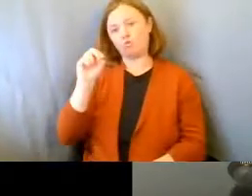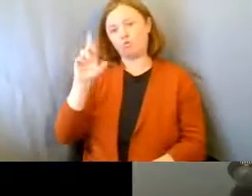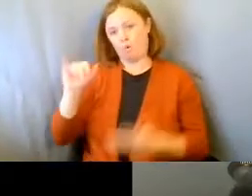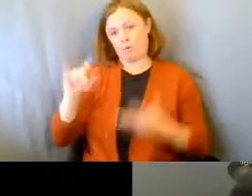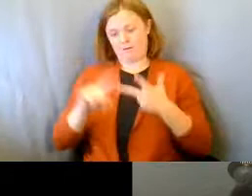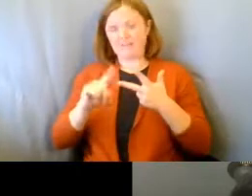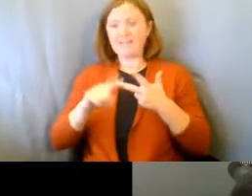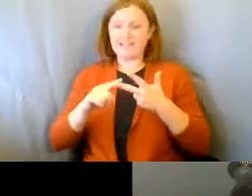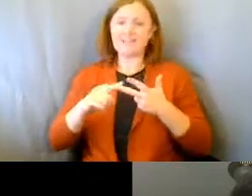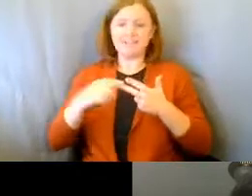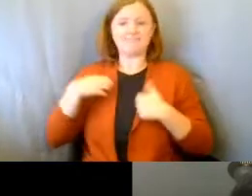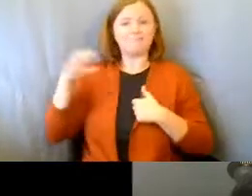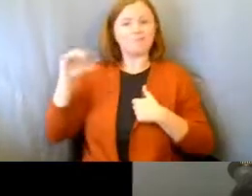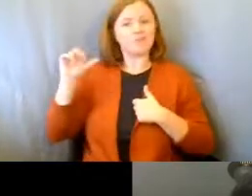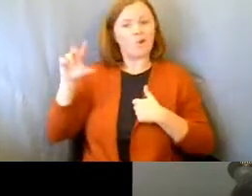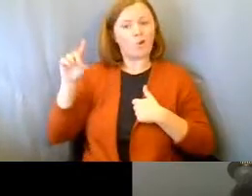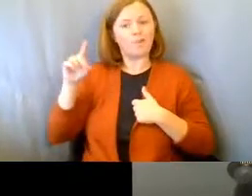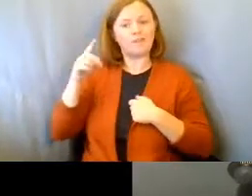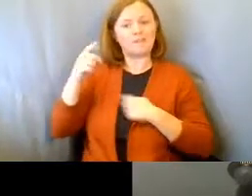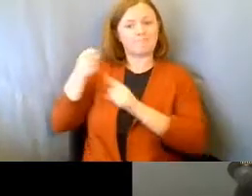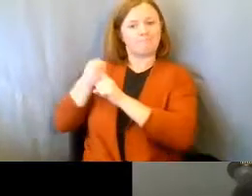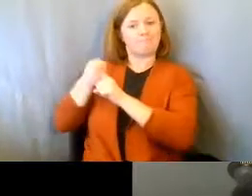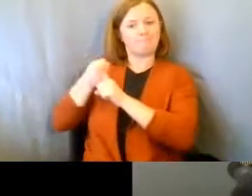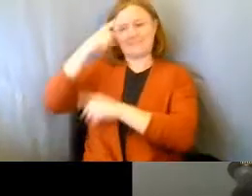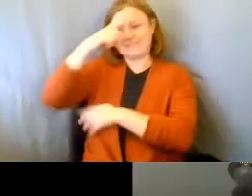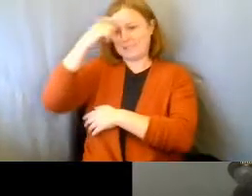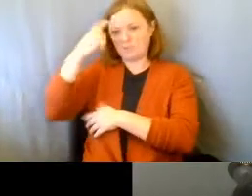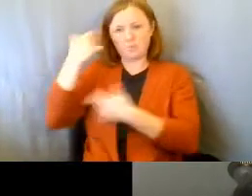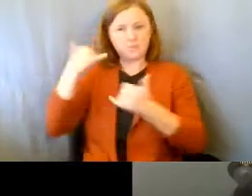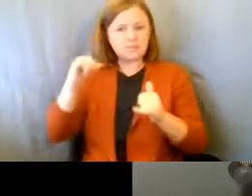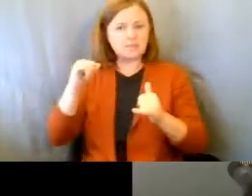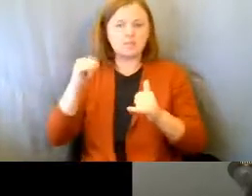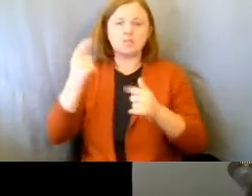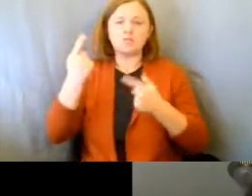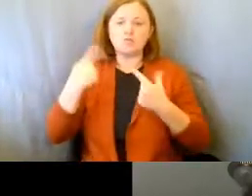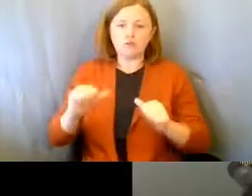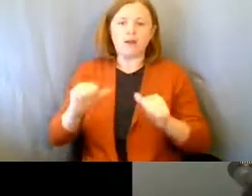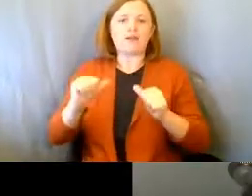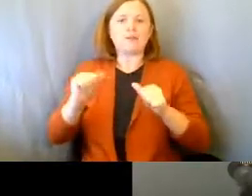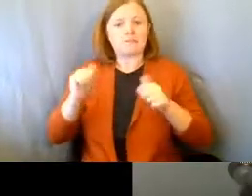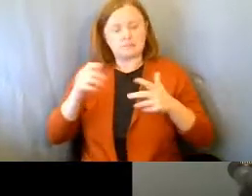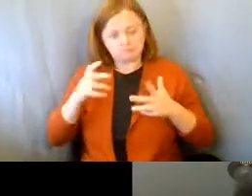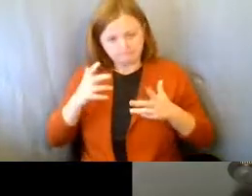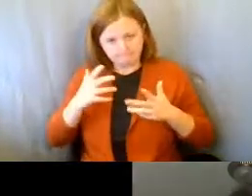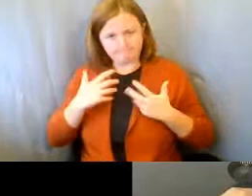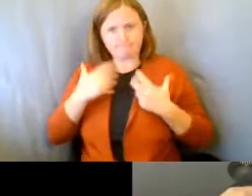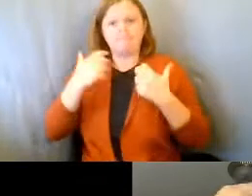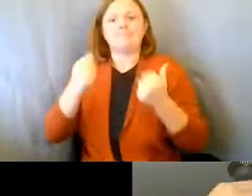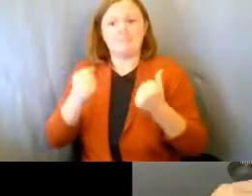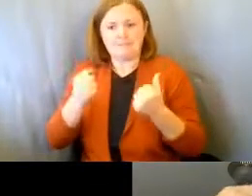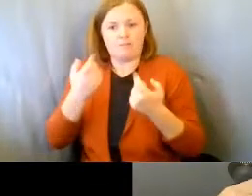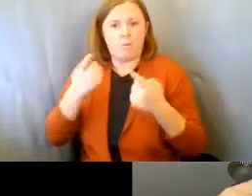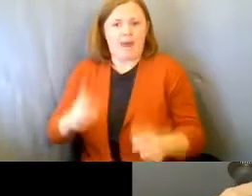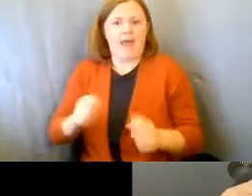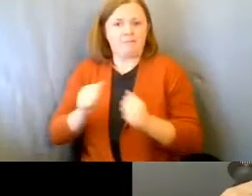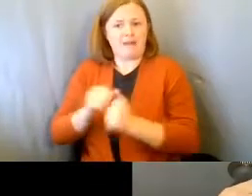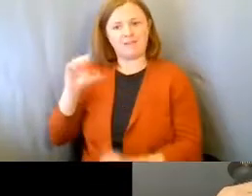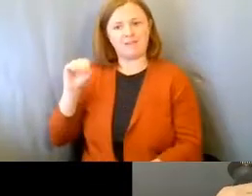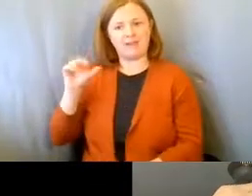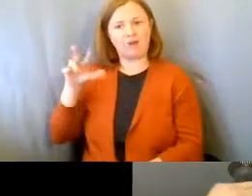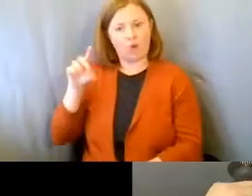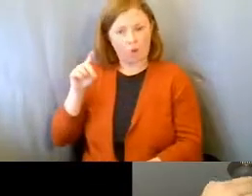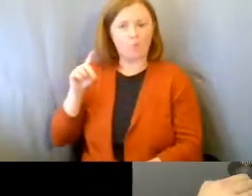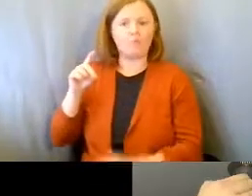down with COVID in the summer, and we're still trying to get over the ramifications of having that